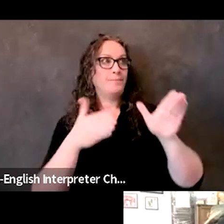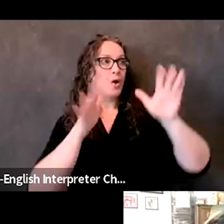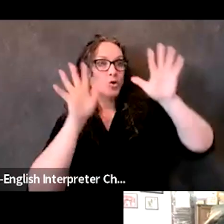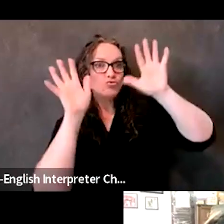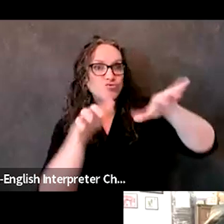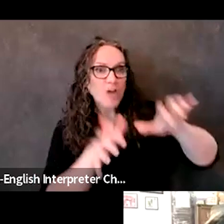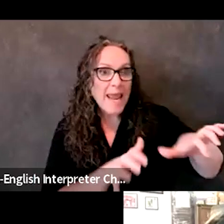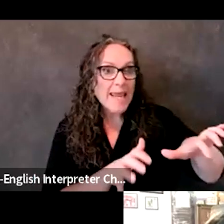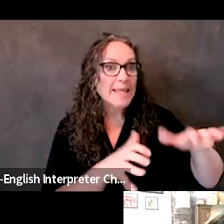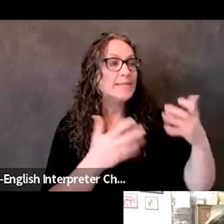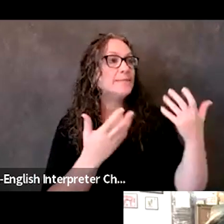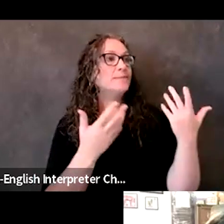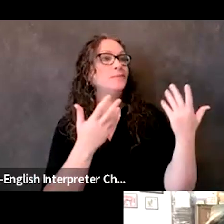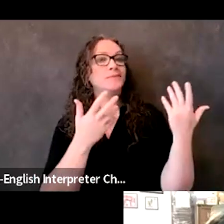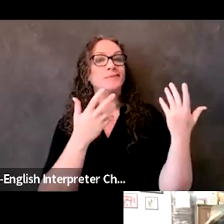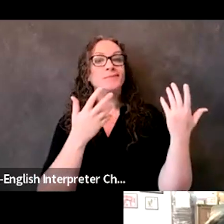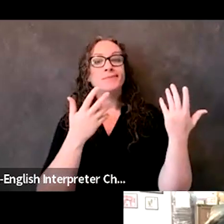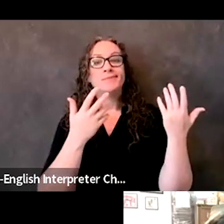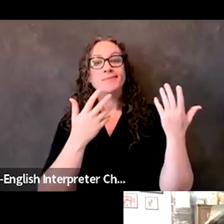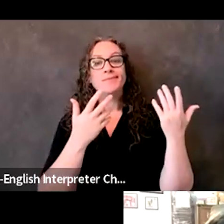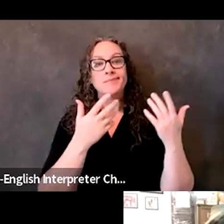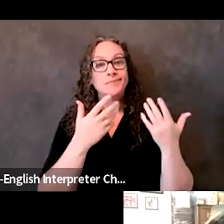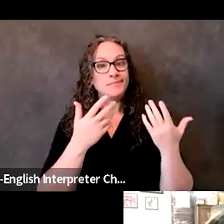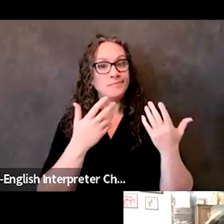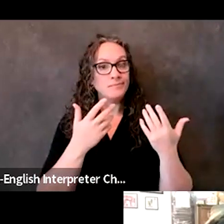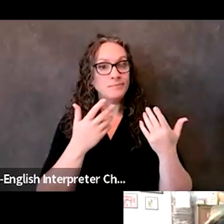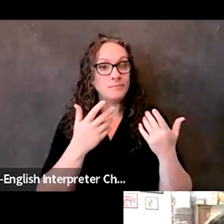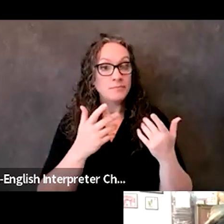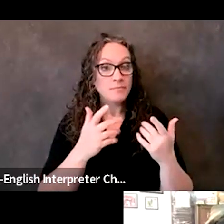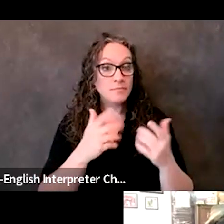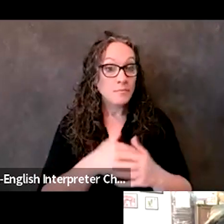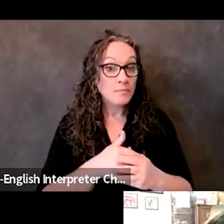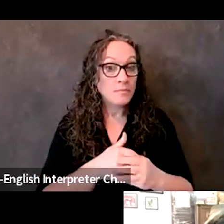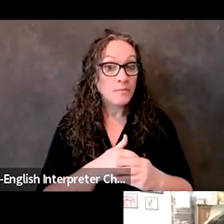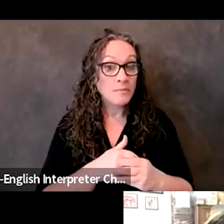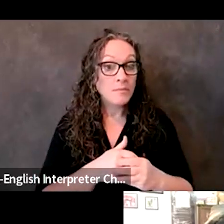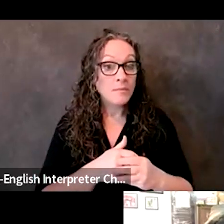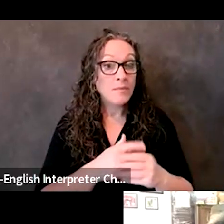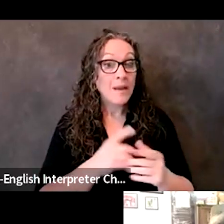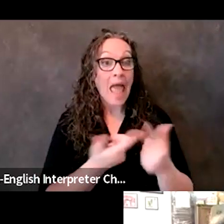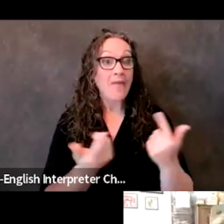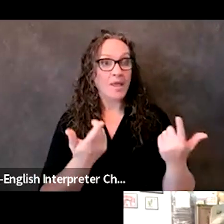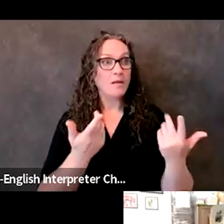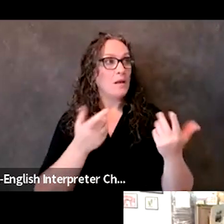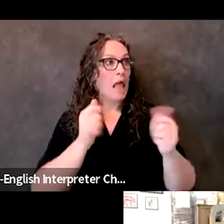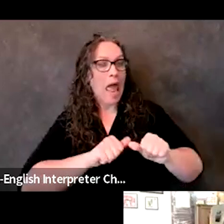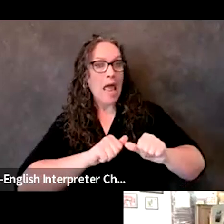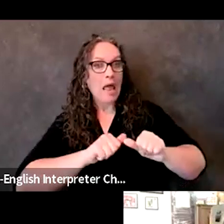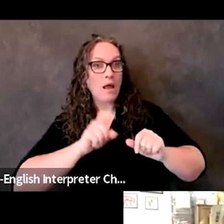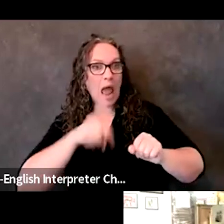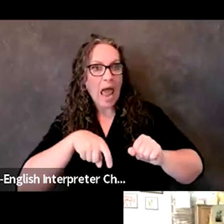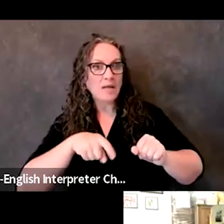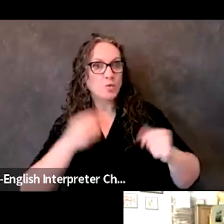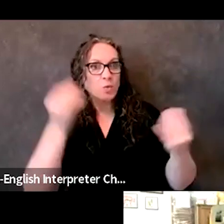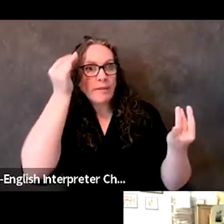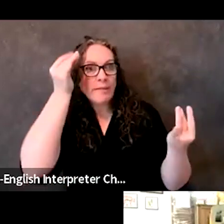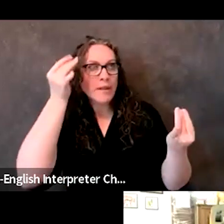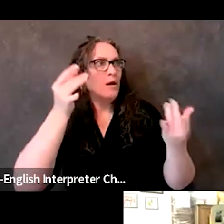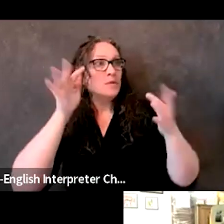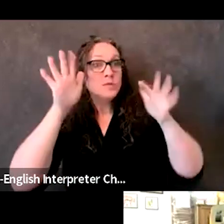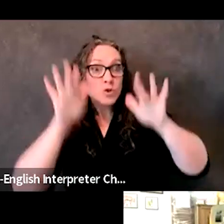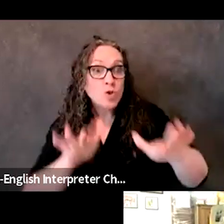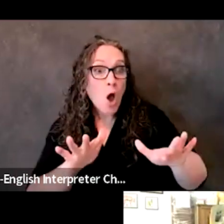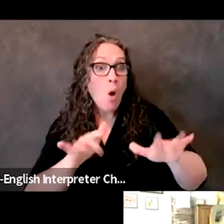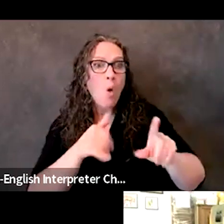massive issues with potential paw of the snow and the ice packs. So the transition